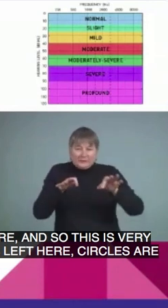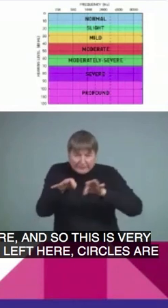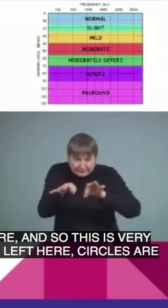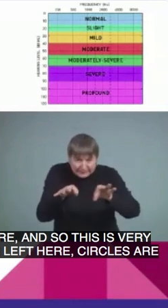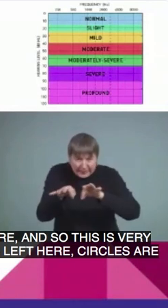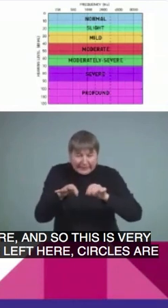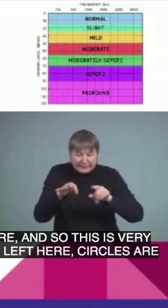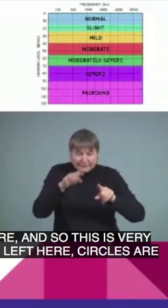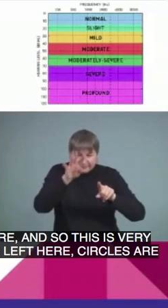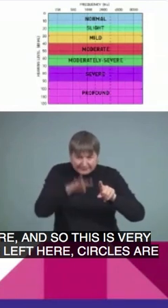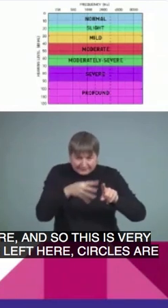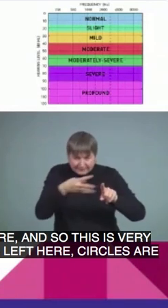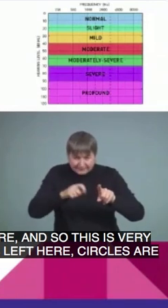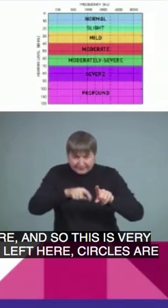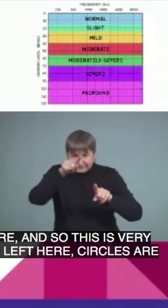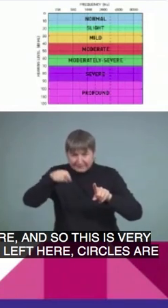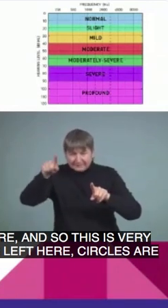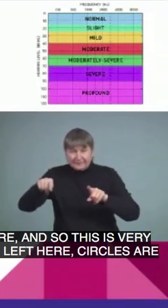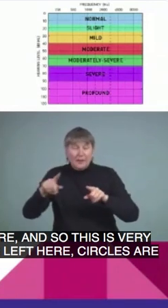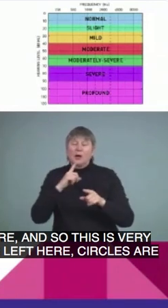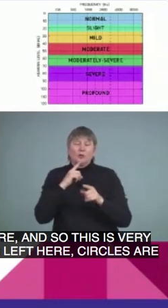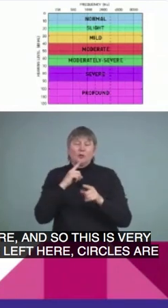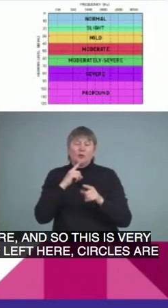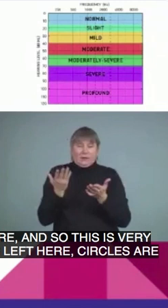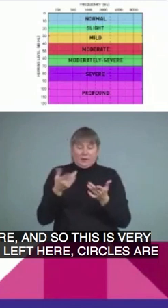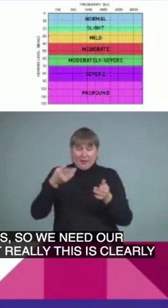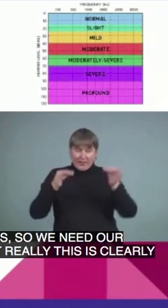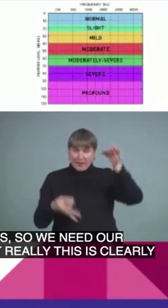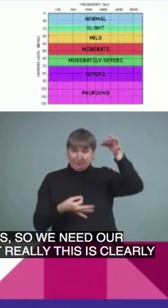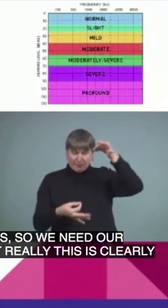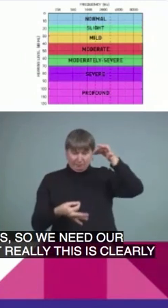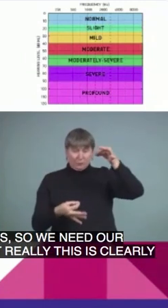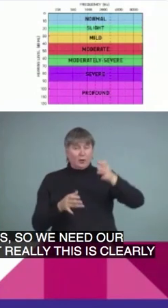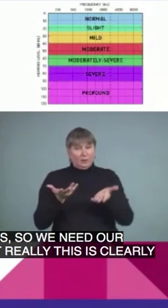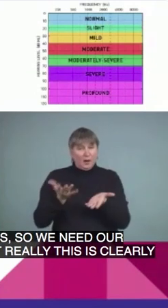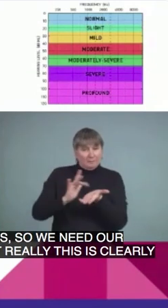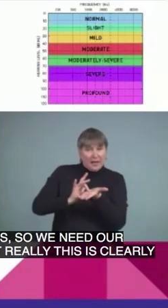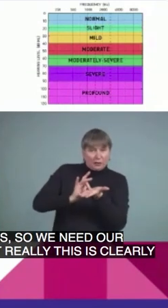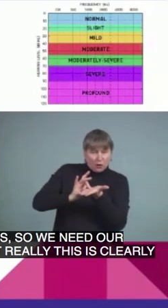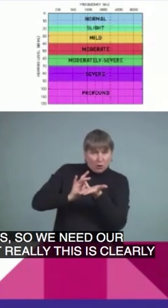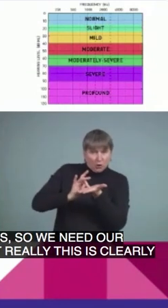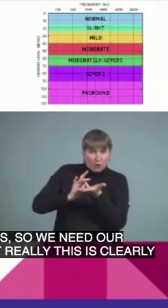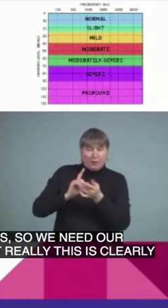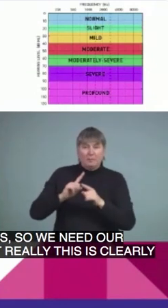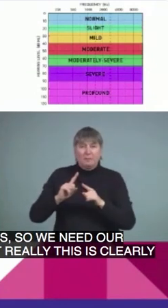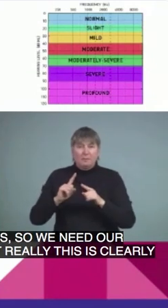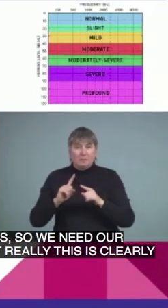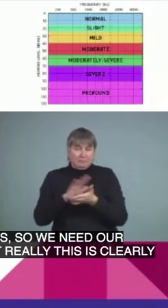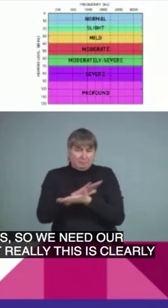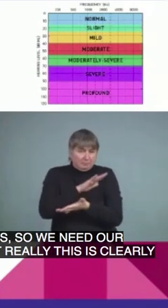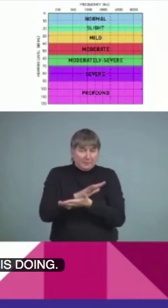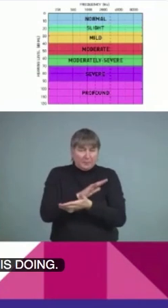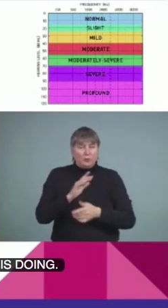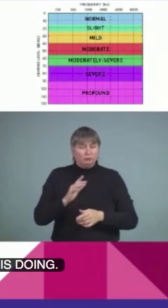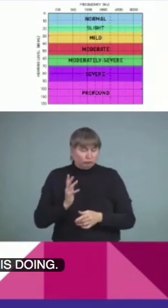really, this is clearly just a medical document. So it really doesn't tell us what the brain is doing. So that's